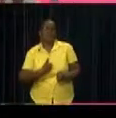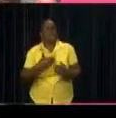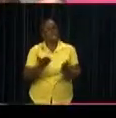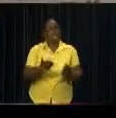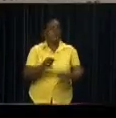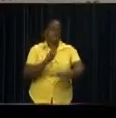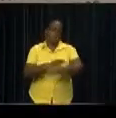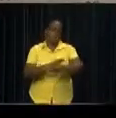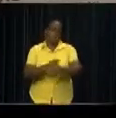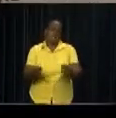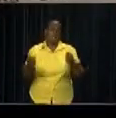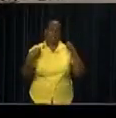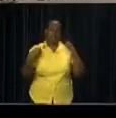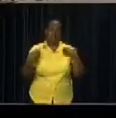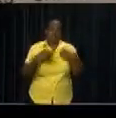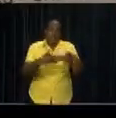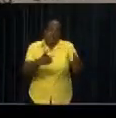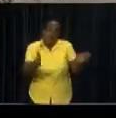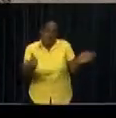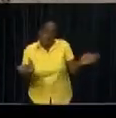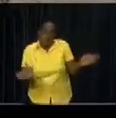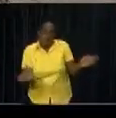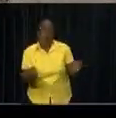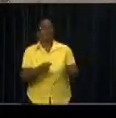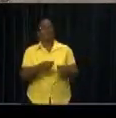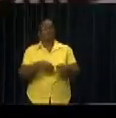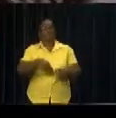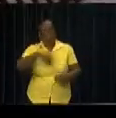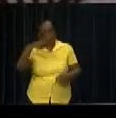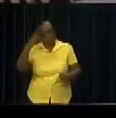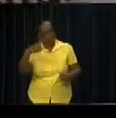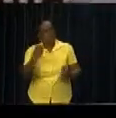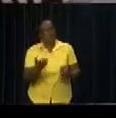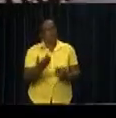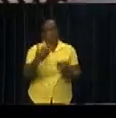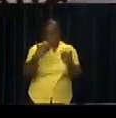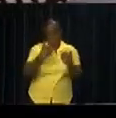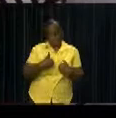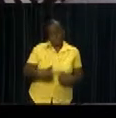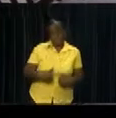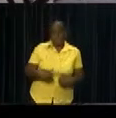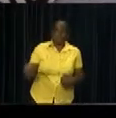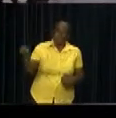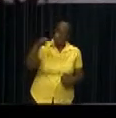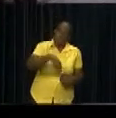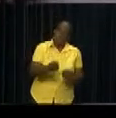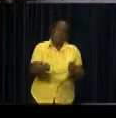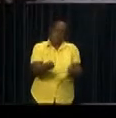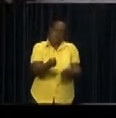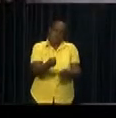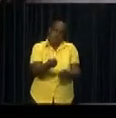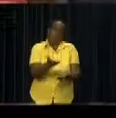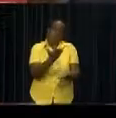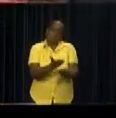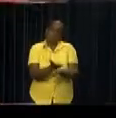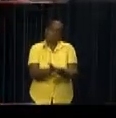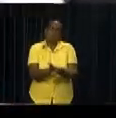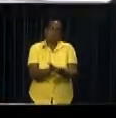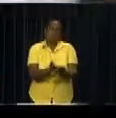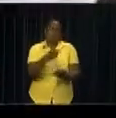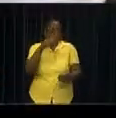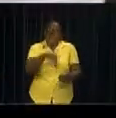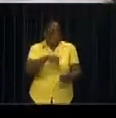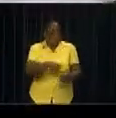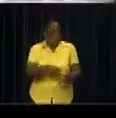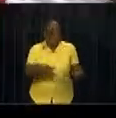facilitate the consumers. The coming days will see an even larger crowd who will do the last-minute shopping for the